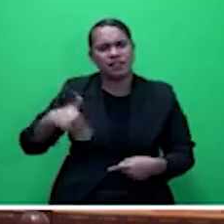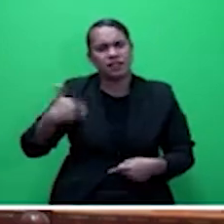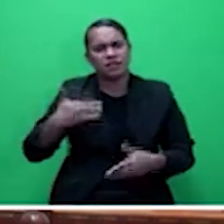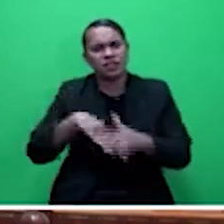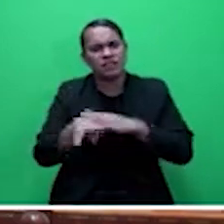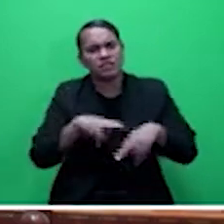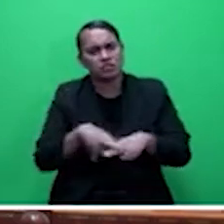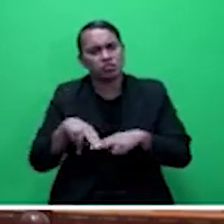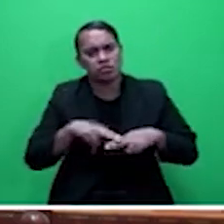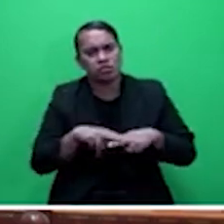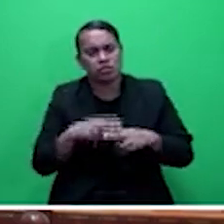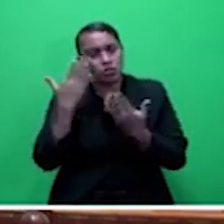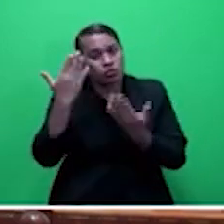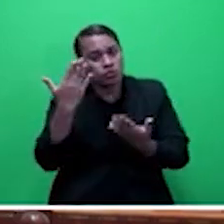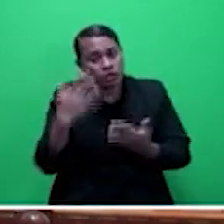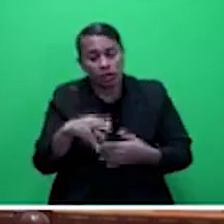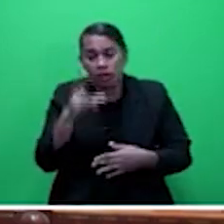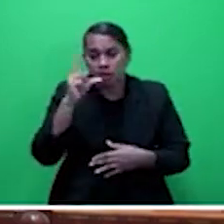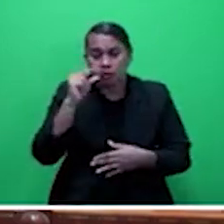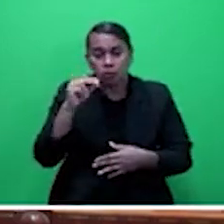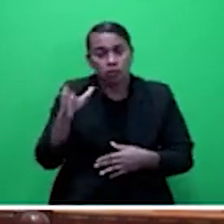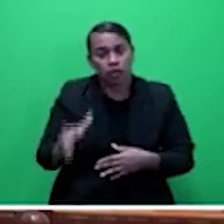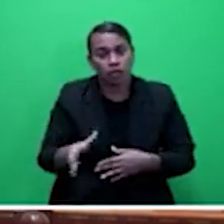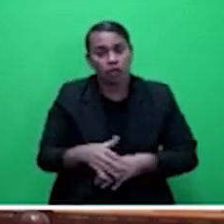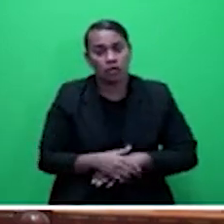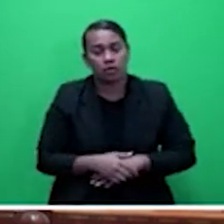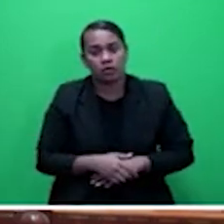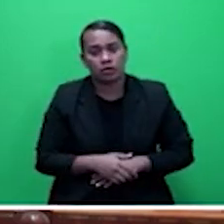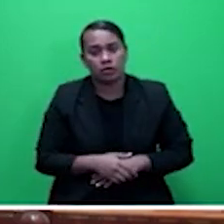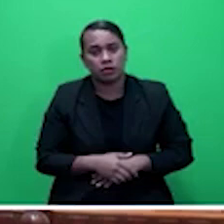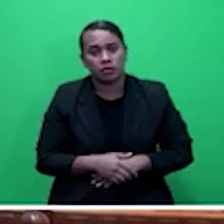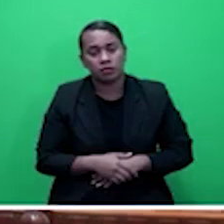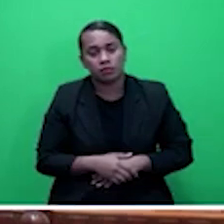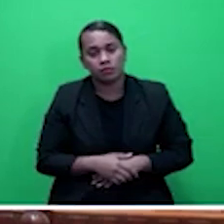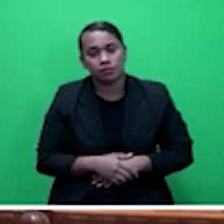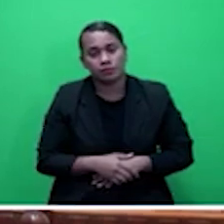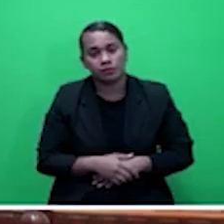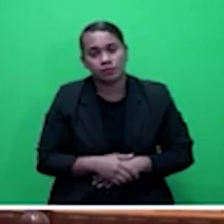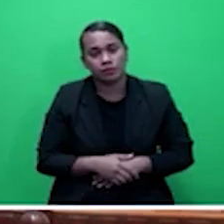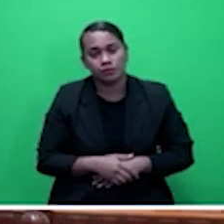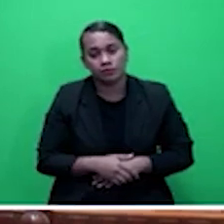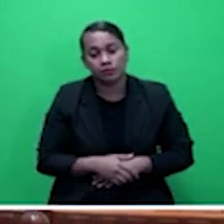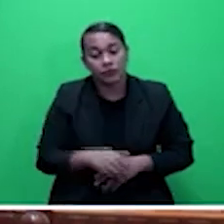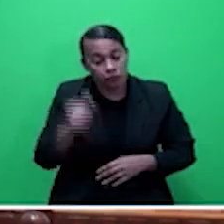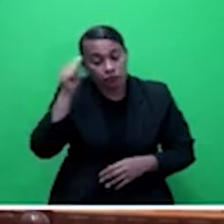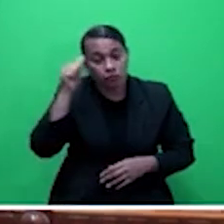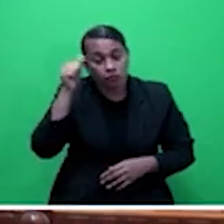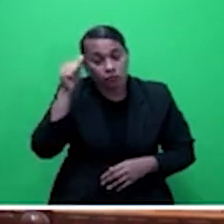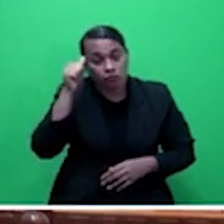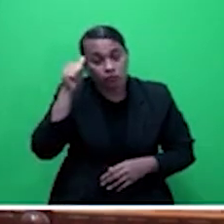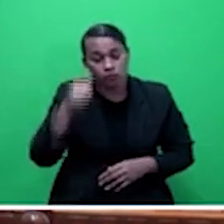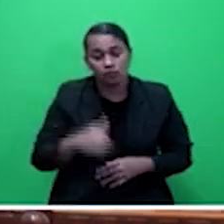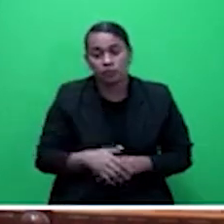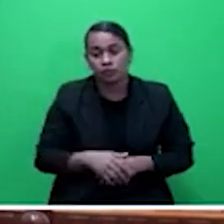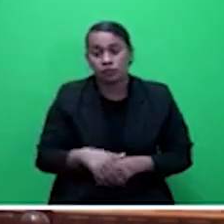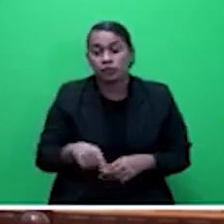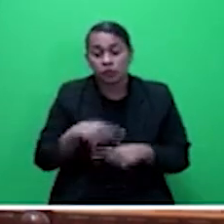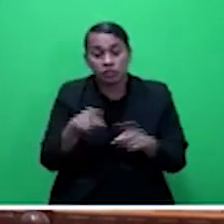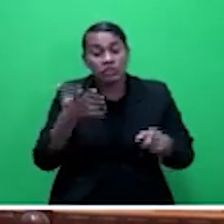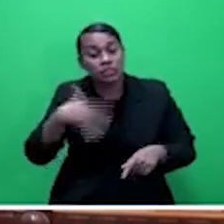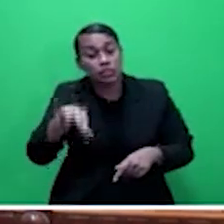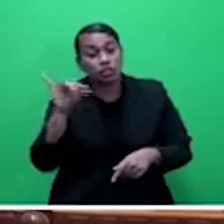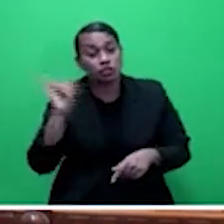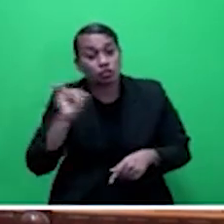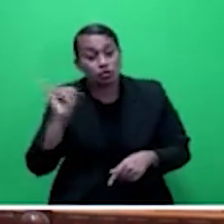Honourable Speaker, it is a known fact that the penetration for insurance in this country is